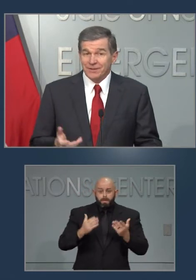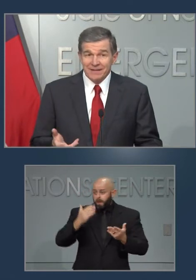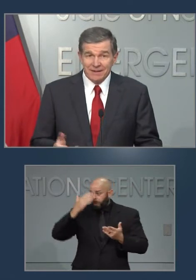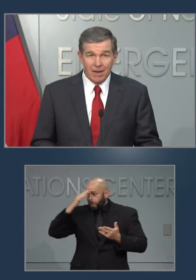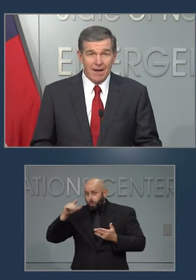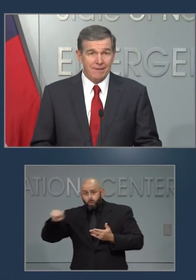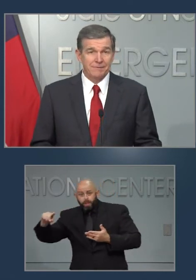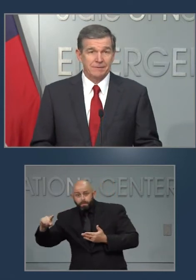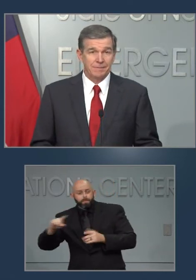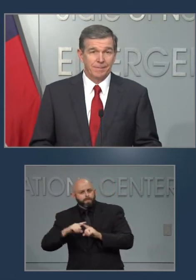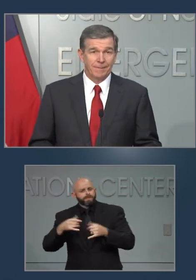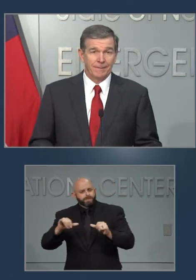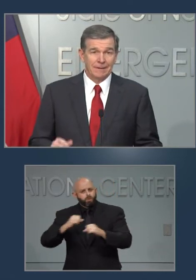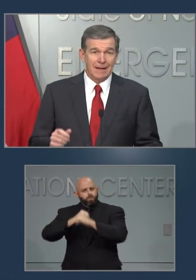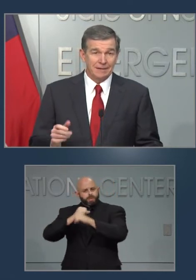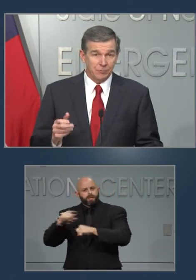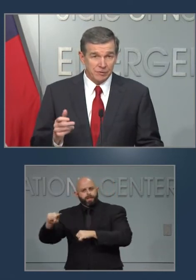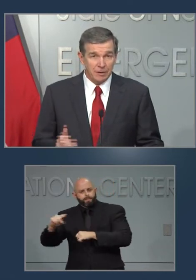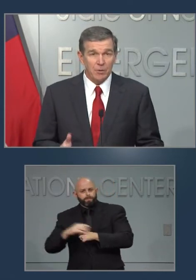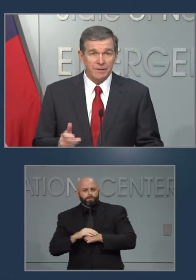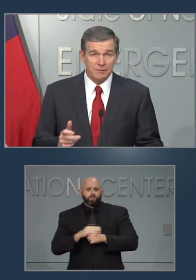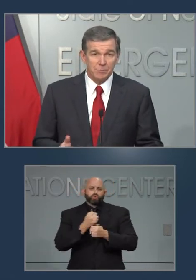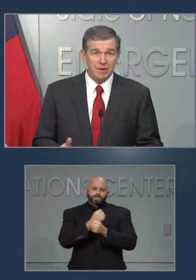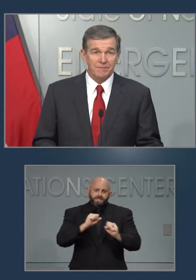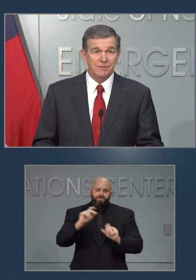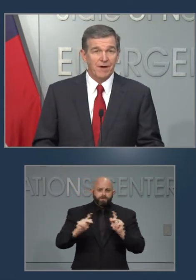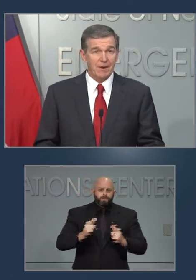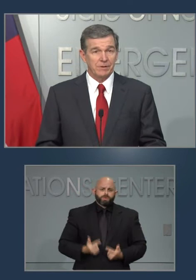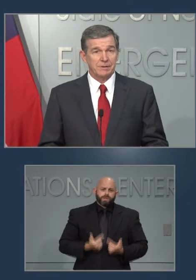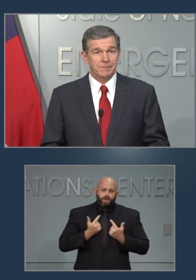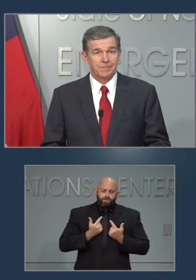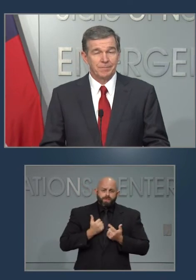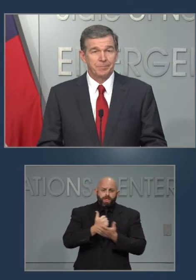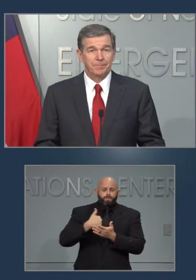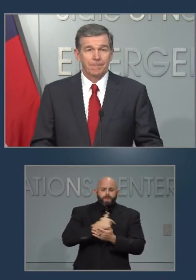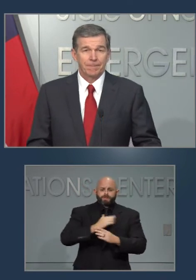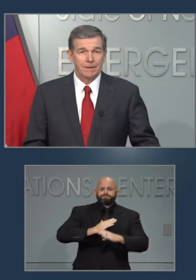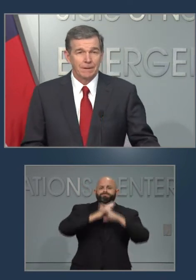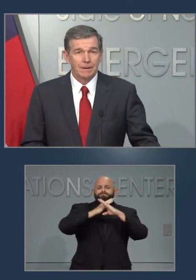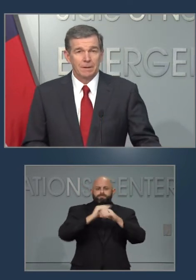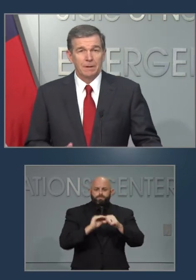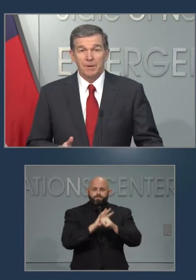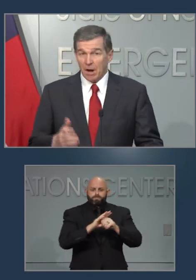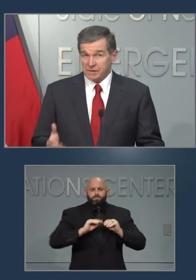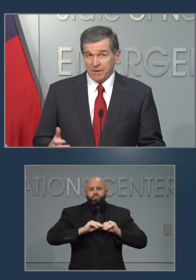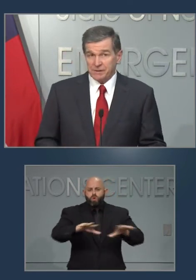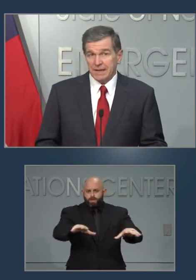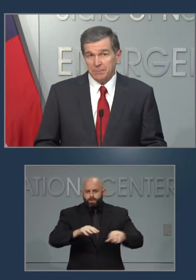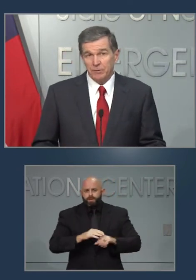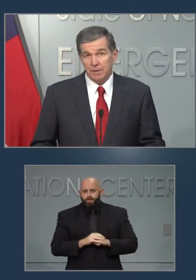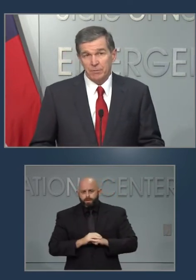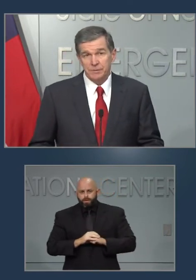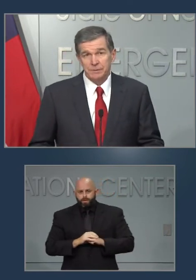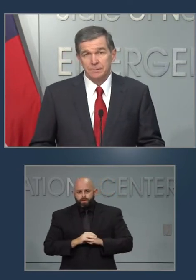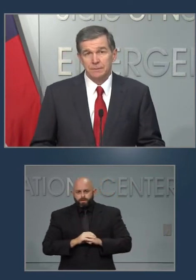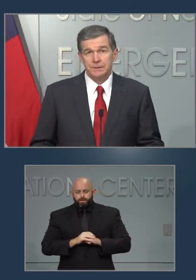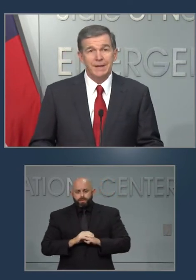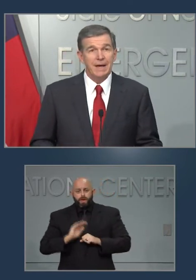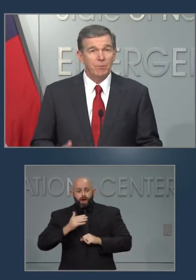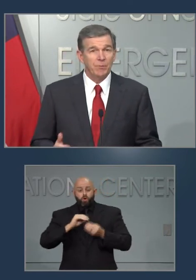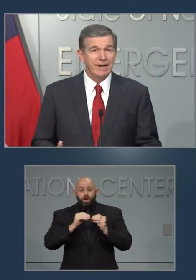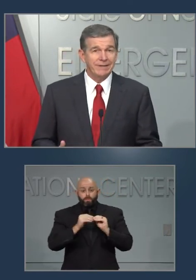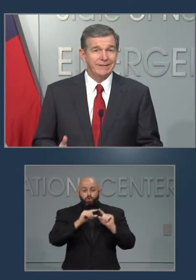You're saving lives, and you're slowing the spread of this virus. Because of our stable numbers,